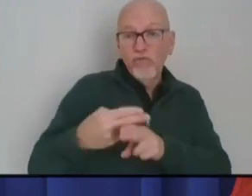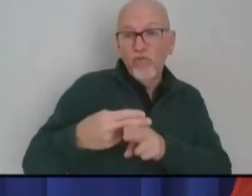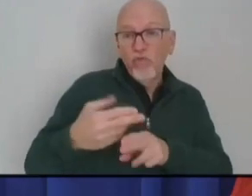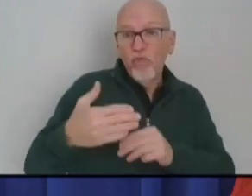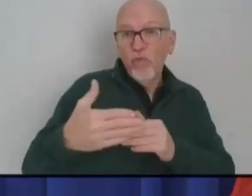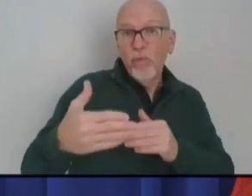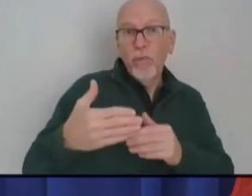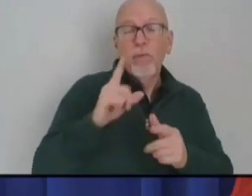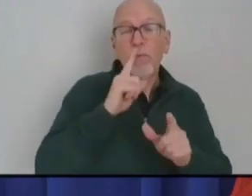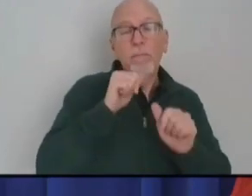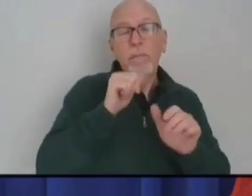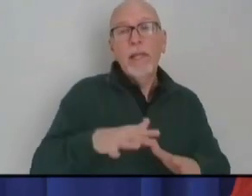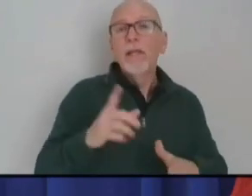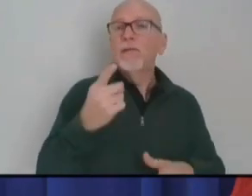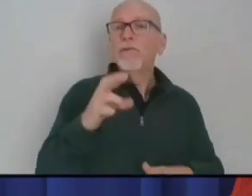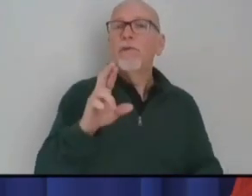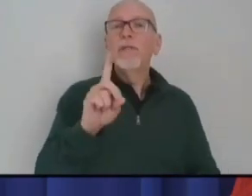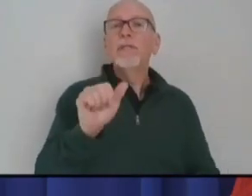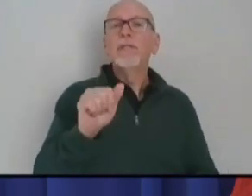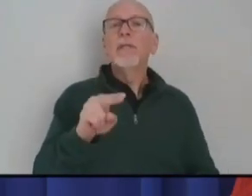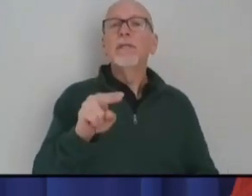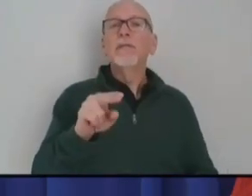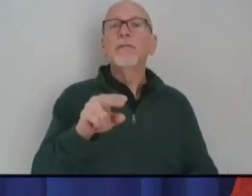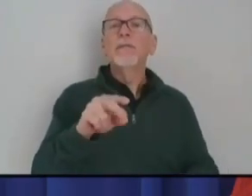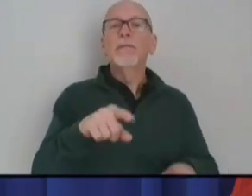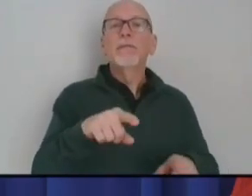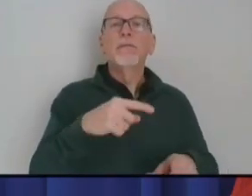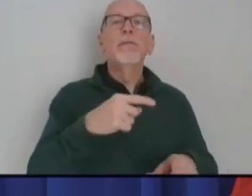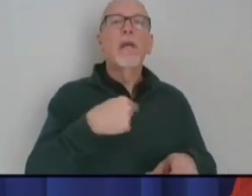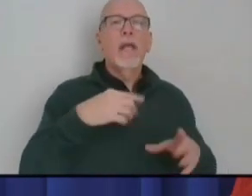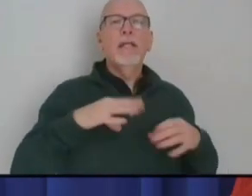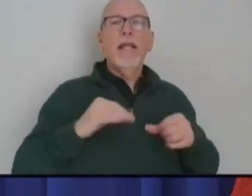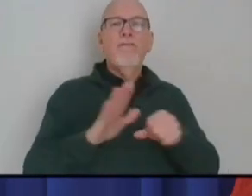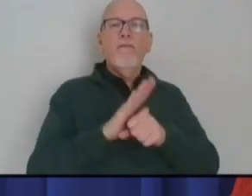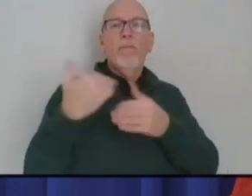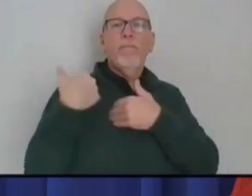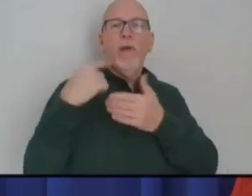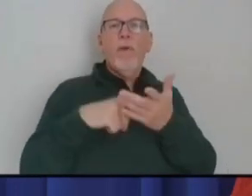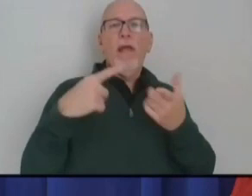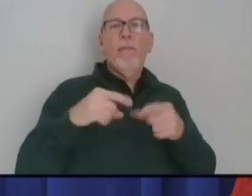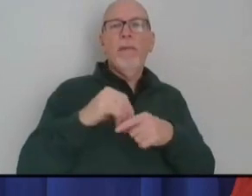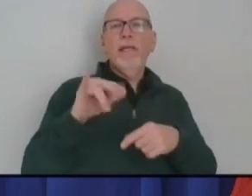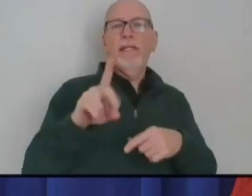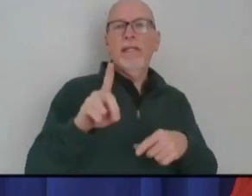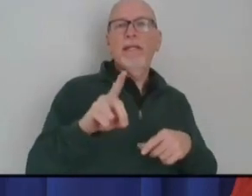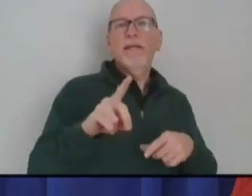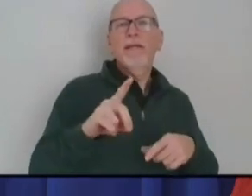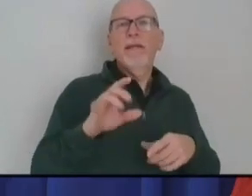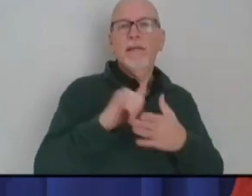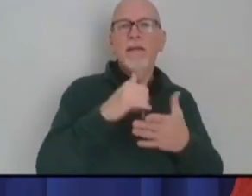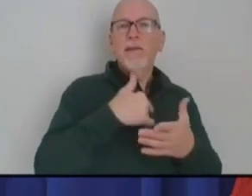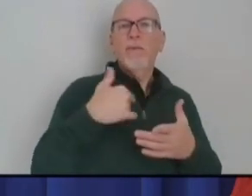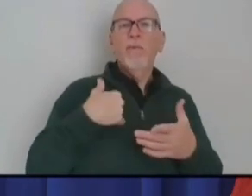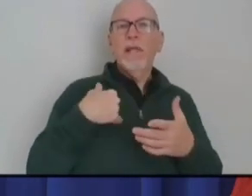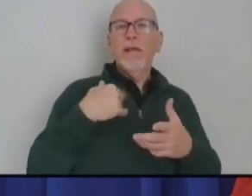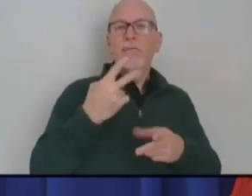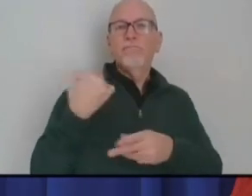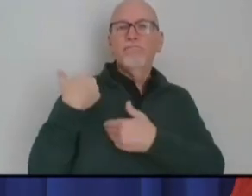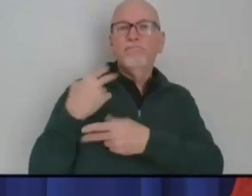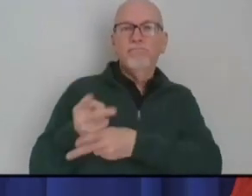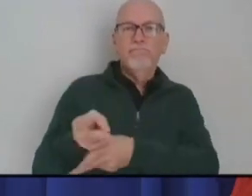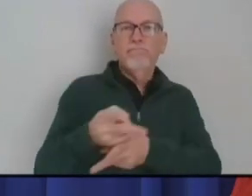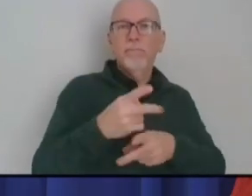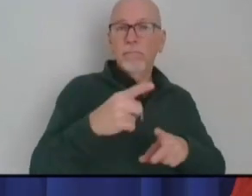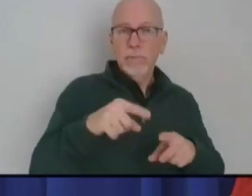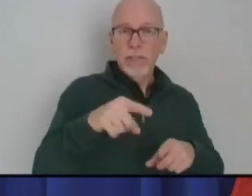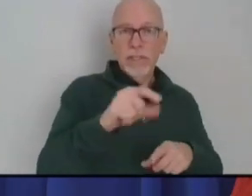we're blessed. Dr. Dan, you want to take, I mean, I'll take full responsibility for anything that happens in Indiana that we oversee. But you